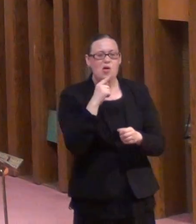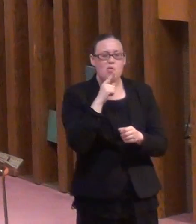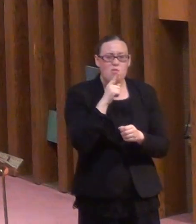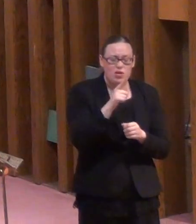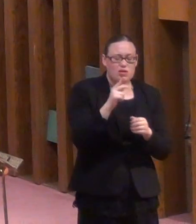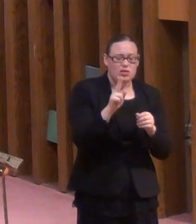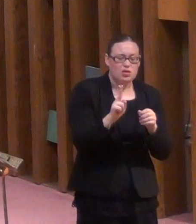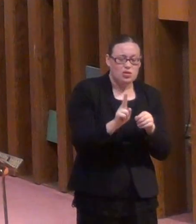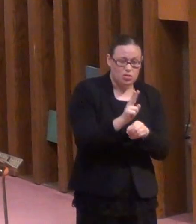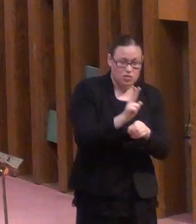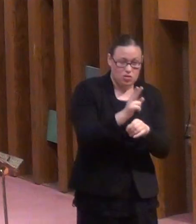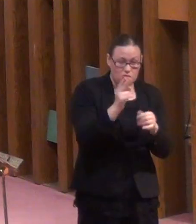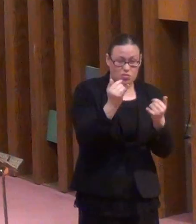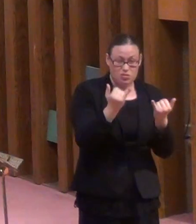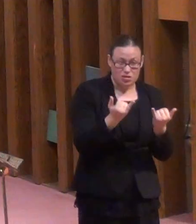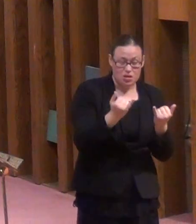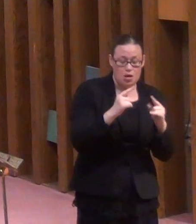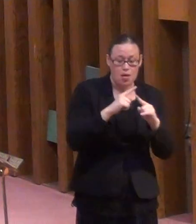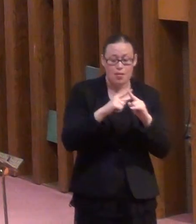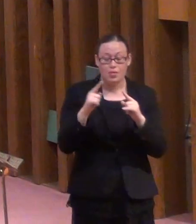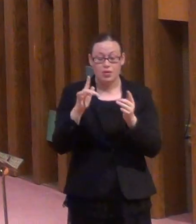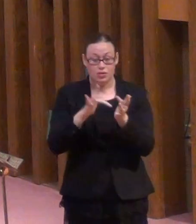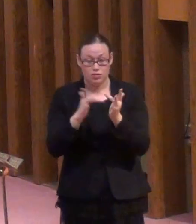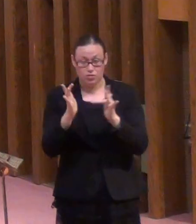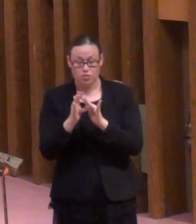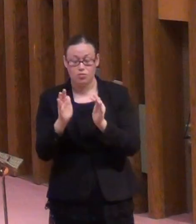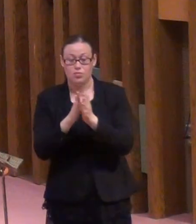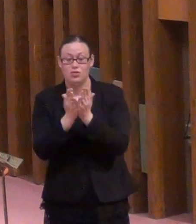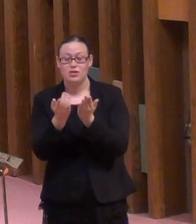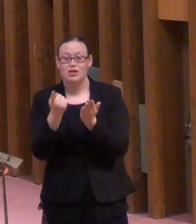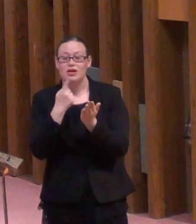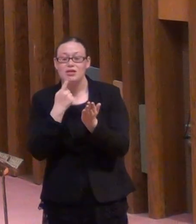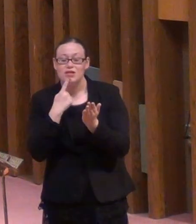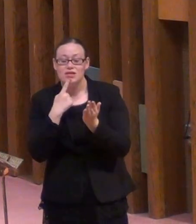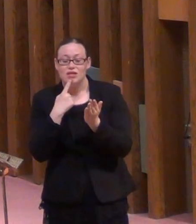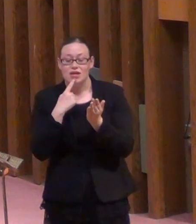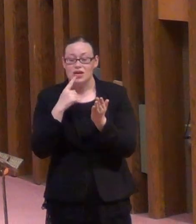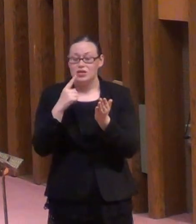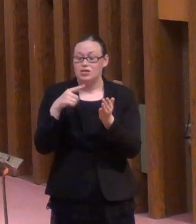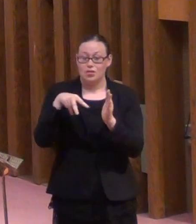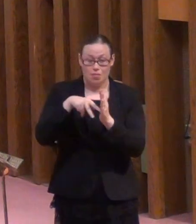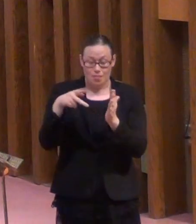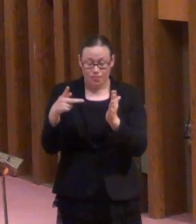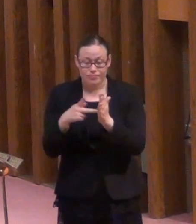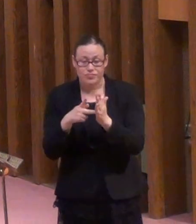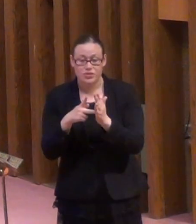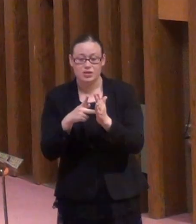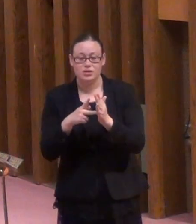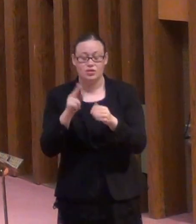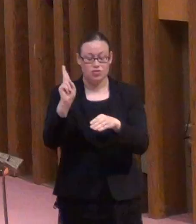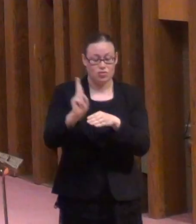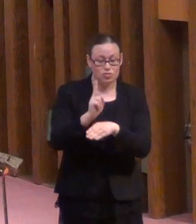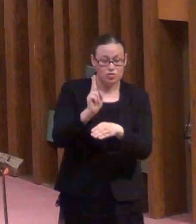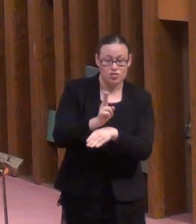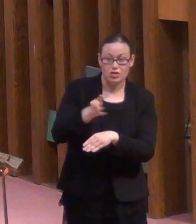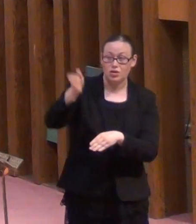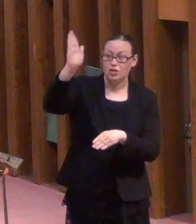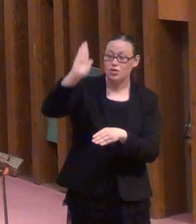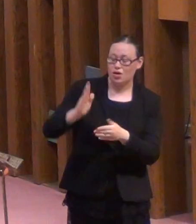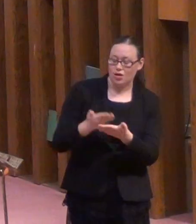spiritual discipline of our management. Our management of God's resources